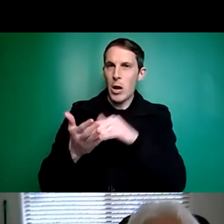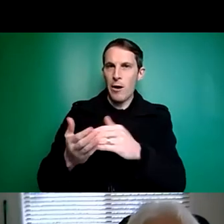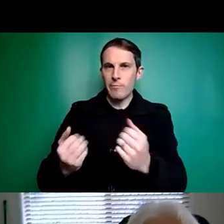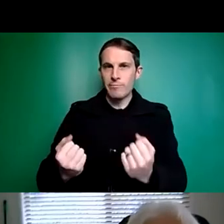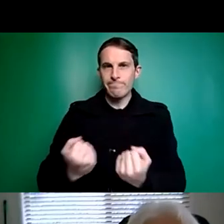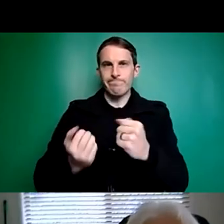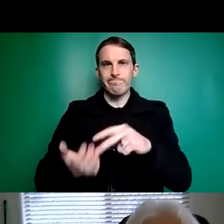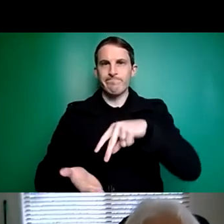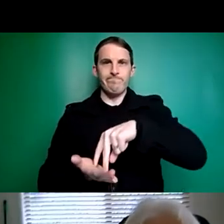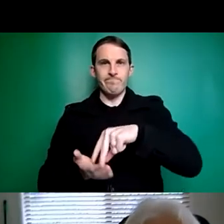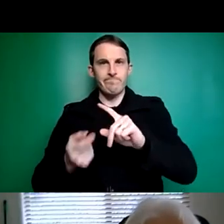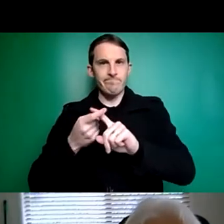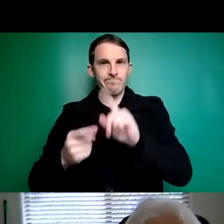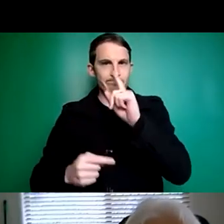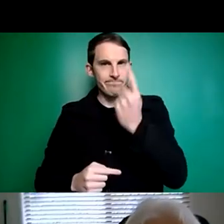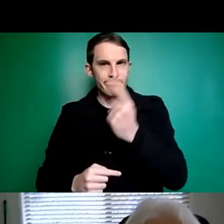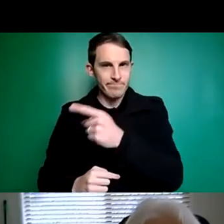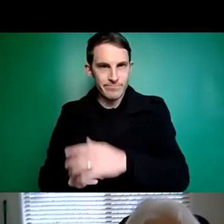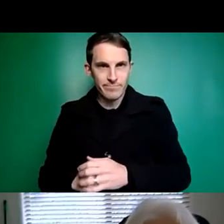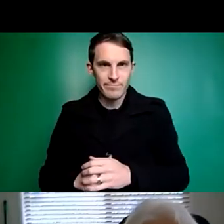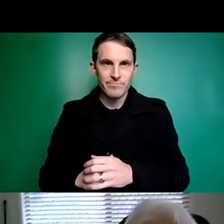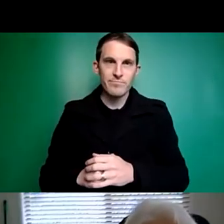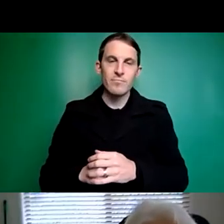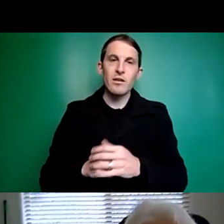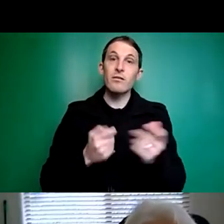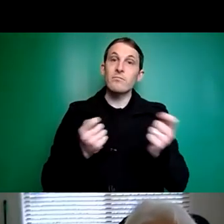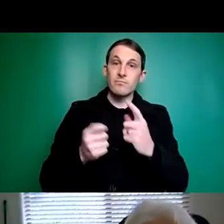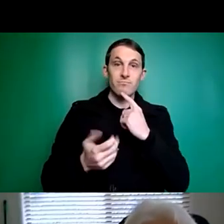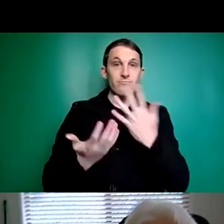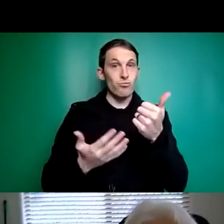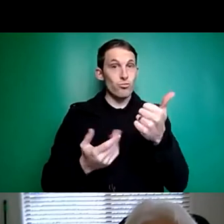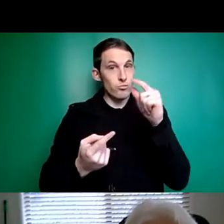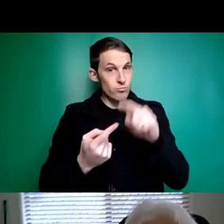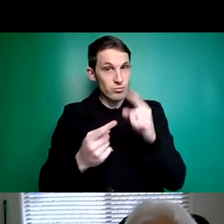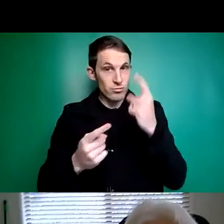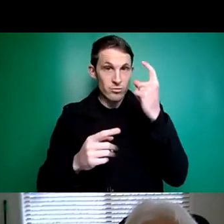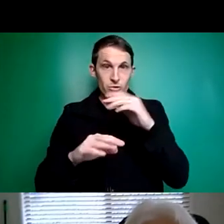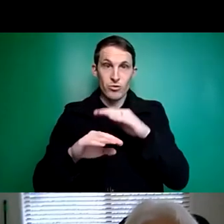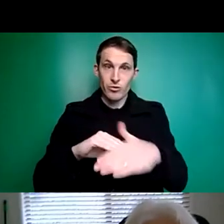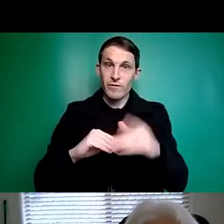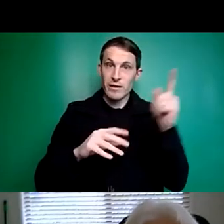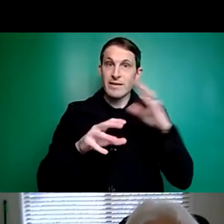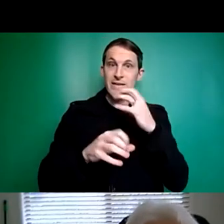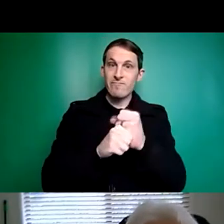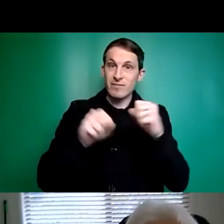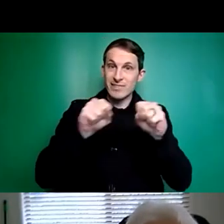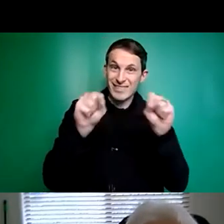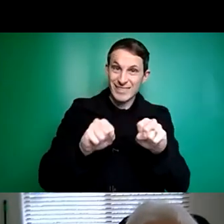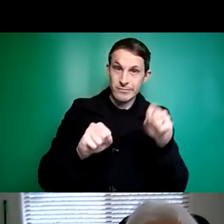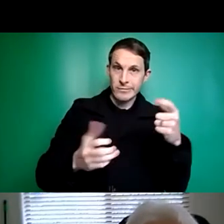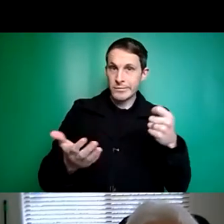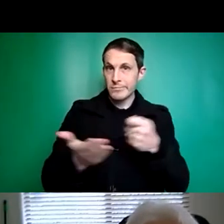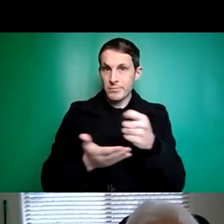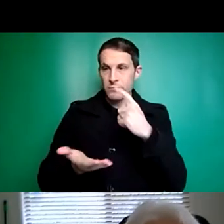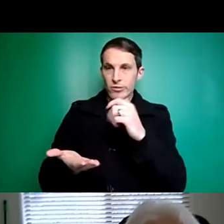in terms of not only the human cost but the cost to our other government systems and you